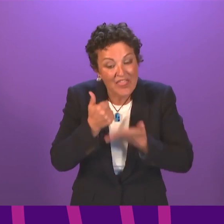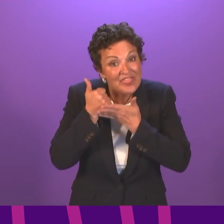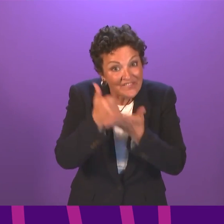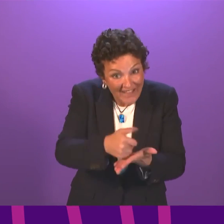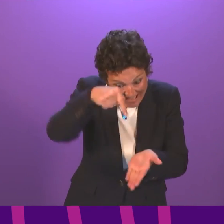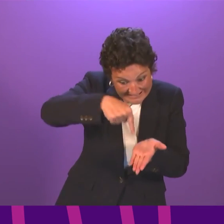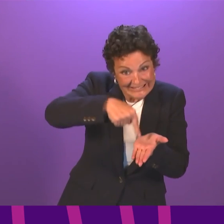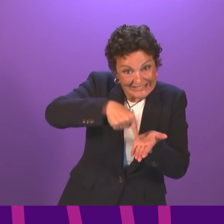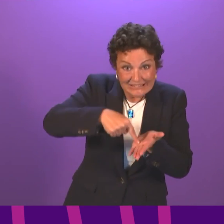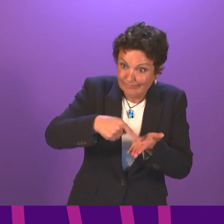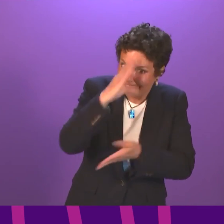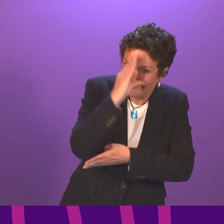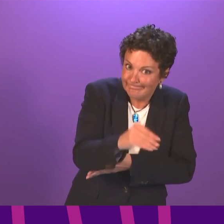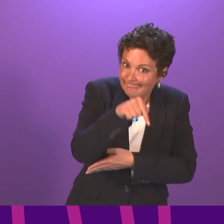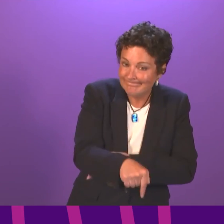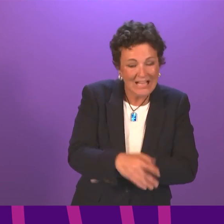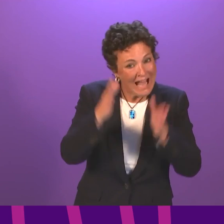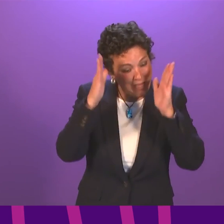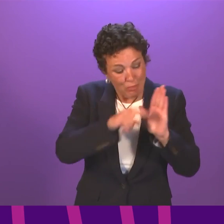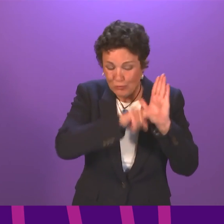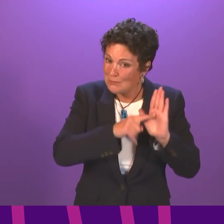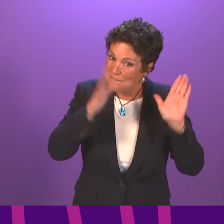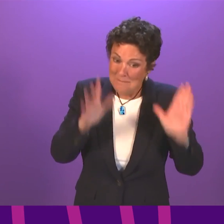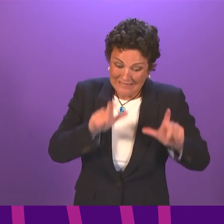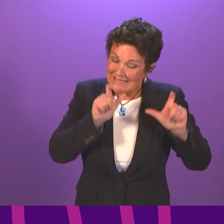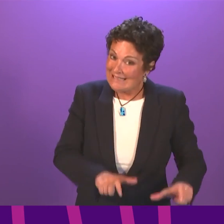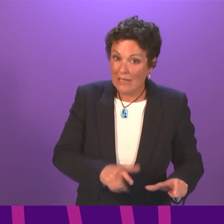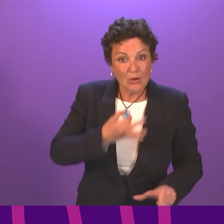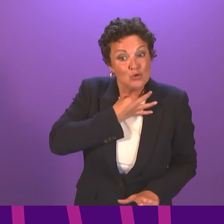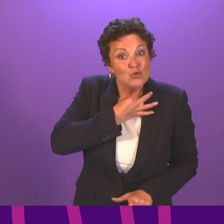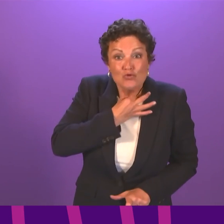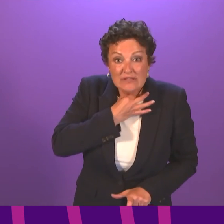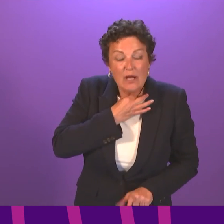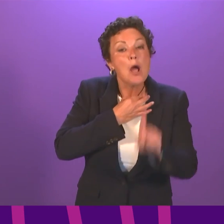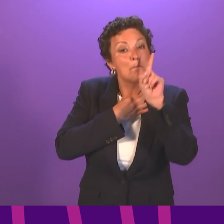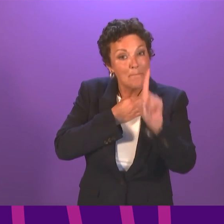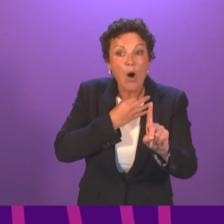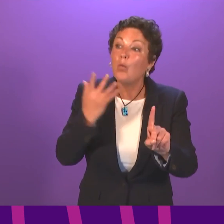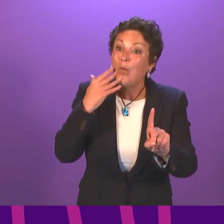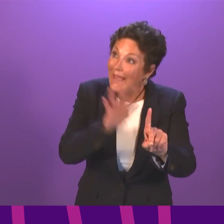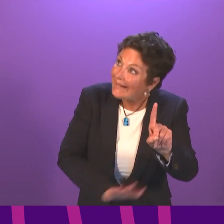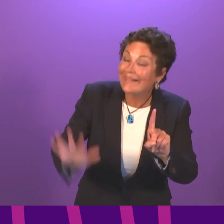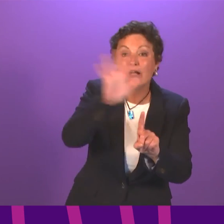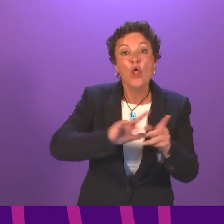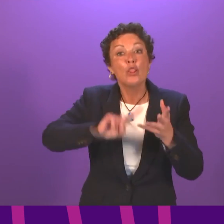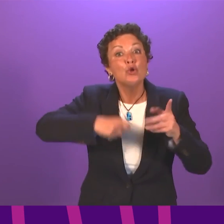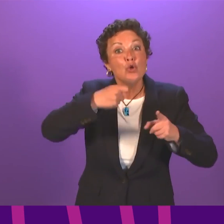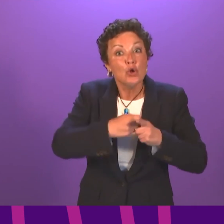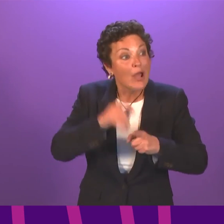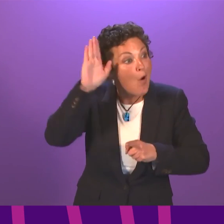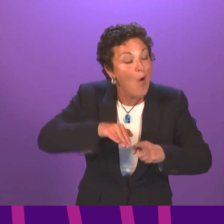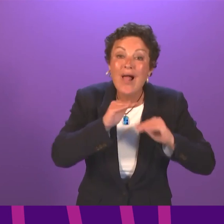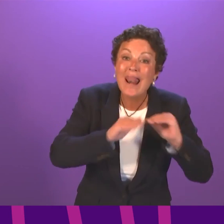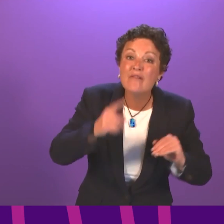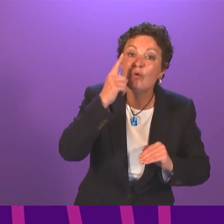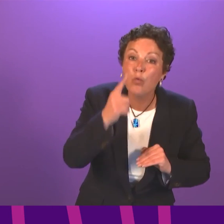prudent to have these restrictions in place right now while in other circumstances and for other events with the right mitigations a different